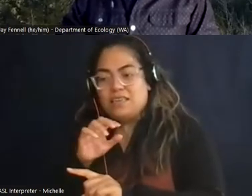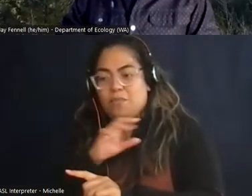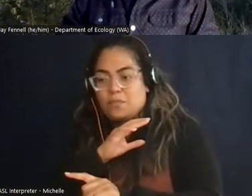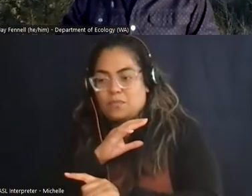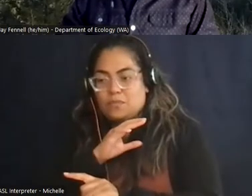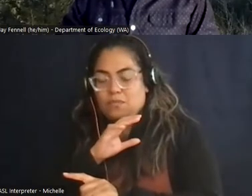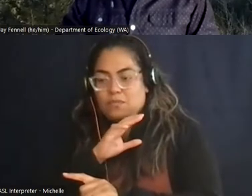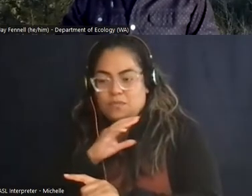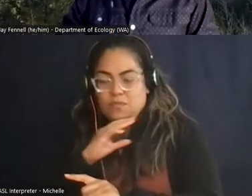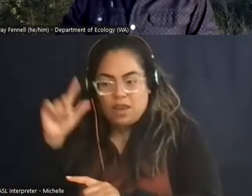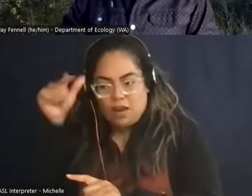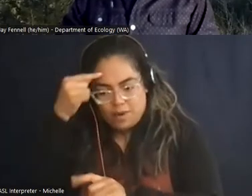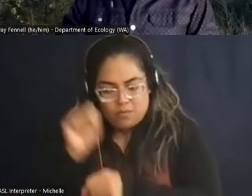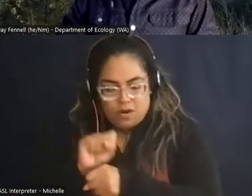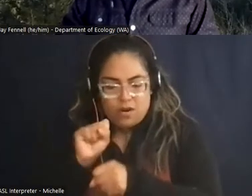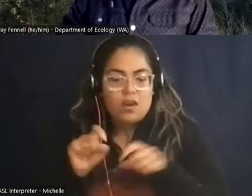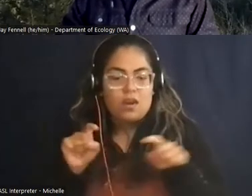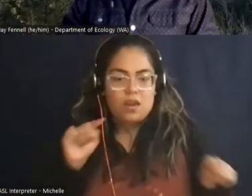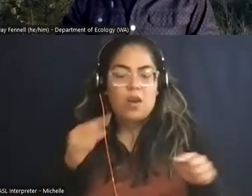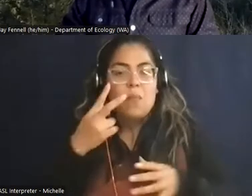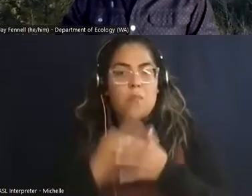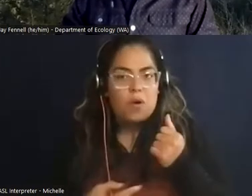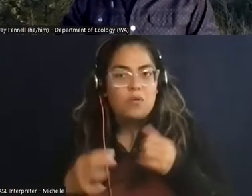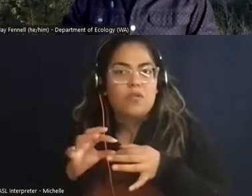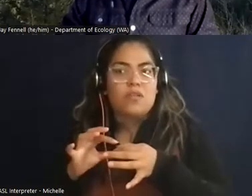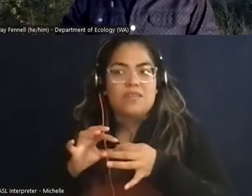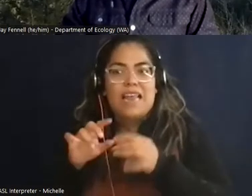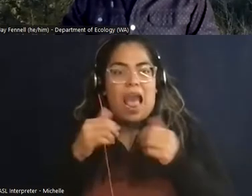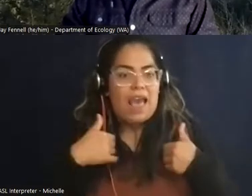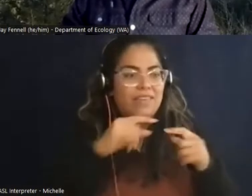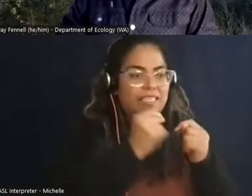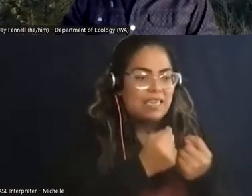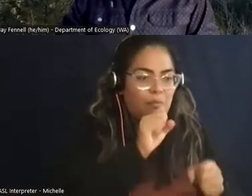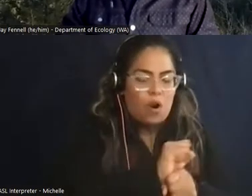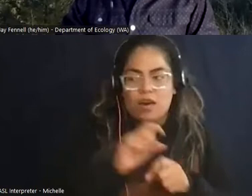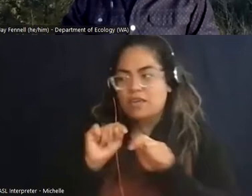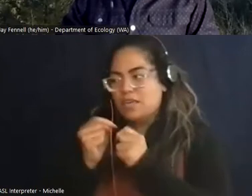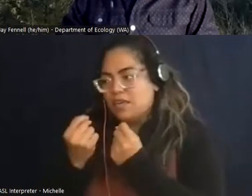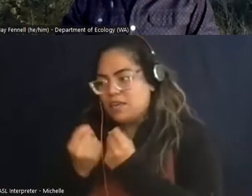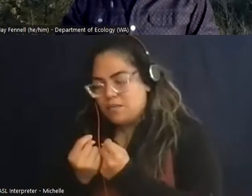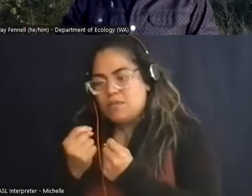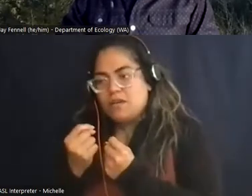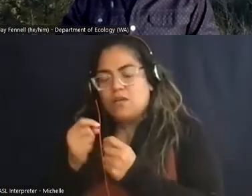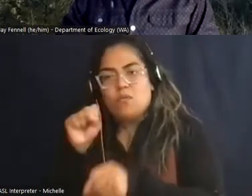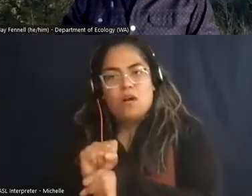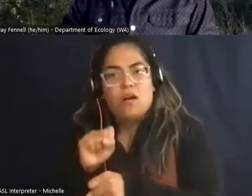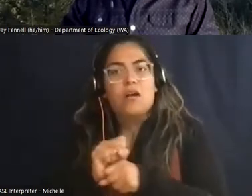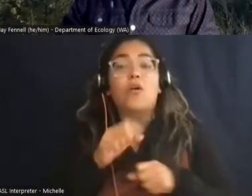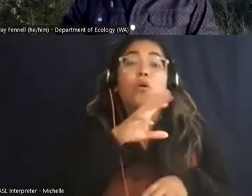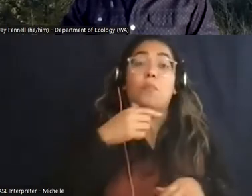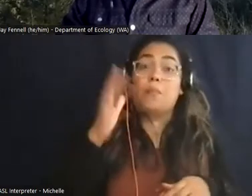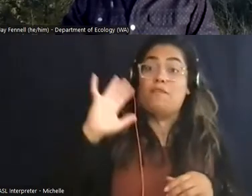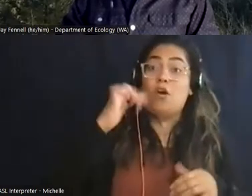again, another connection. I was an interpretive park ranger when I was in the SCA, and